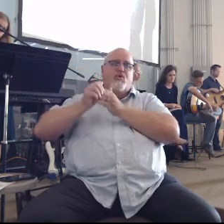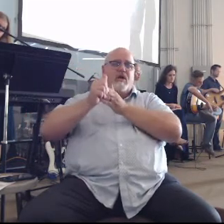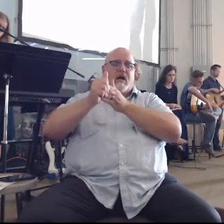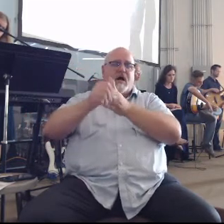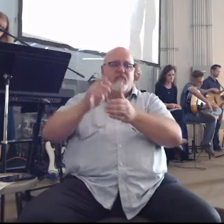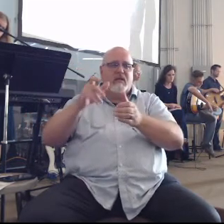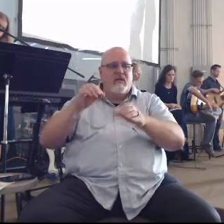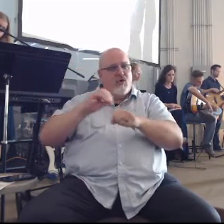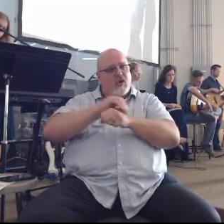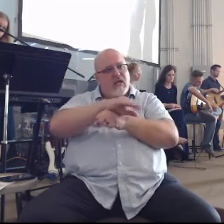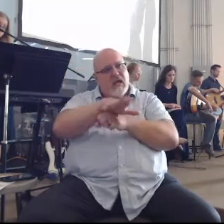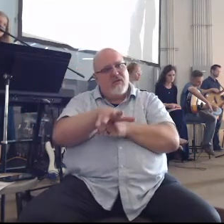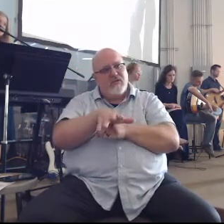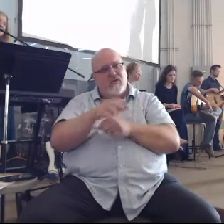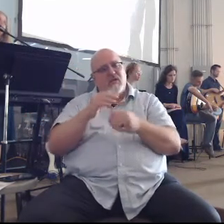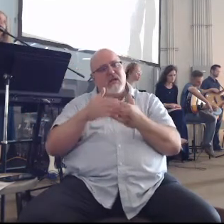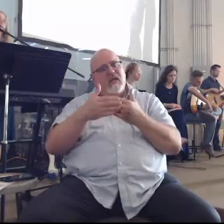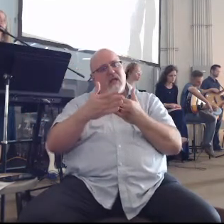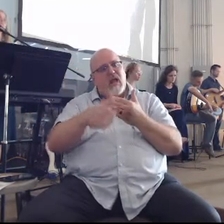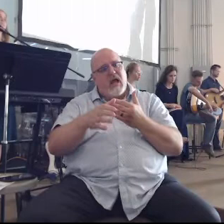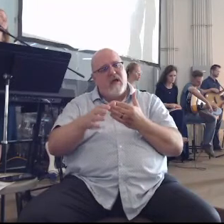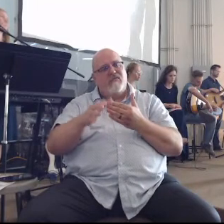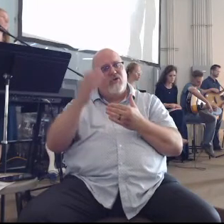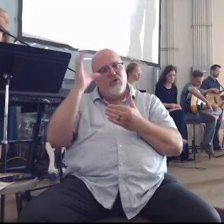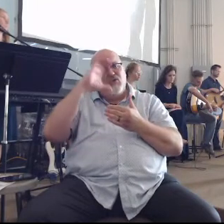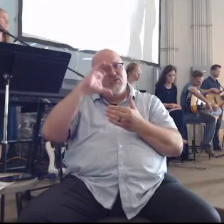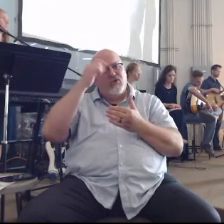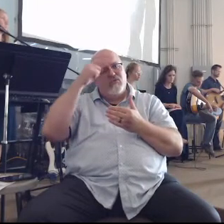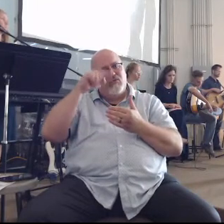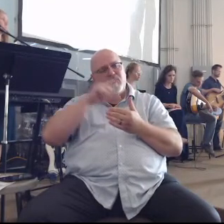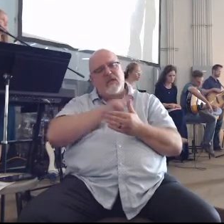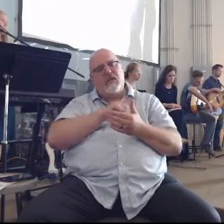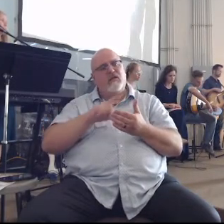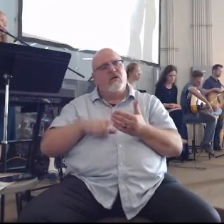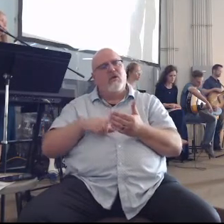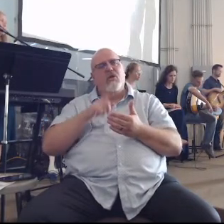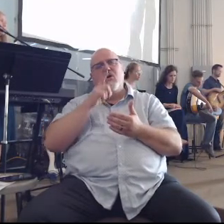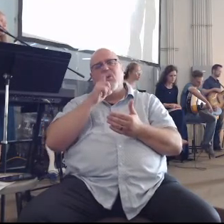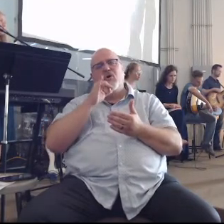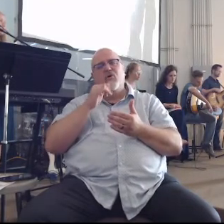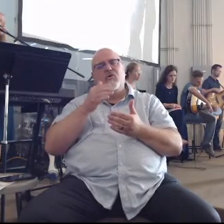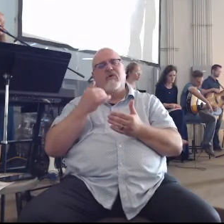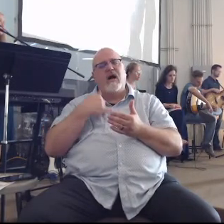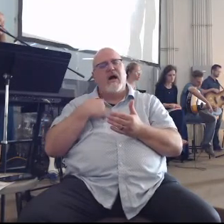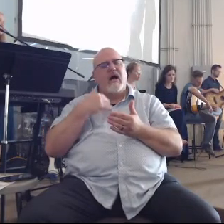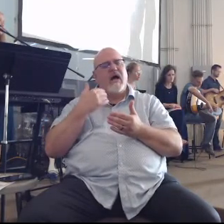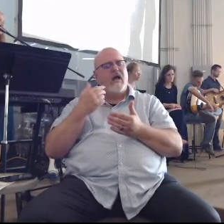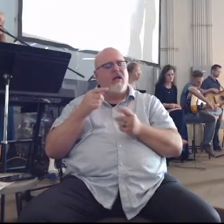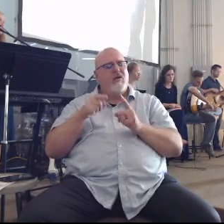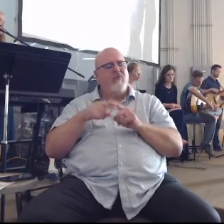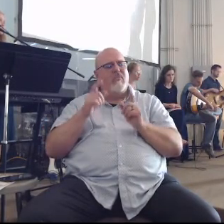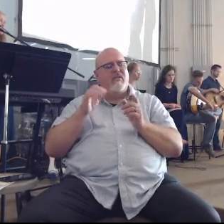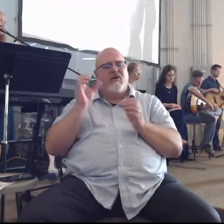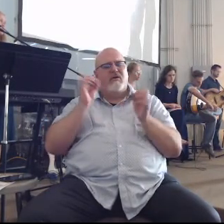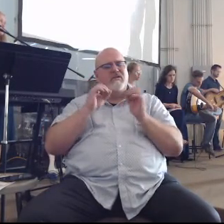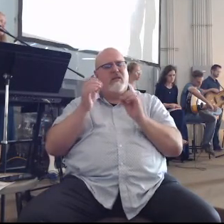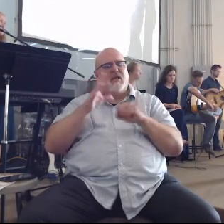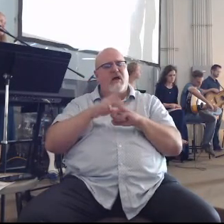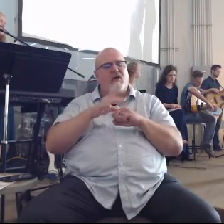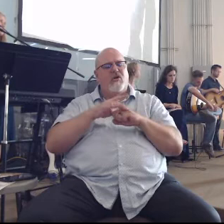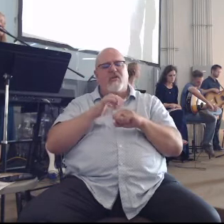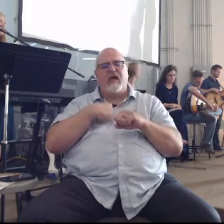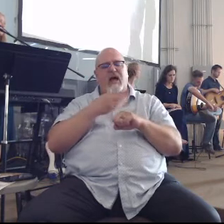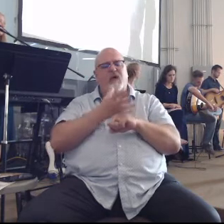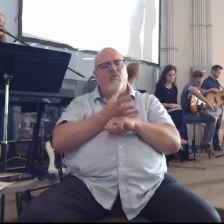and afterward you will receive me to glory whom have I in heaven but you and there is nothing on earth that I